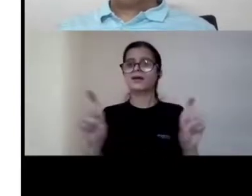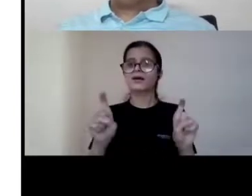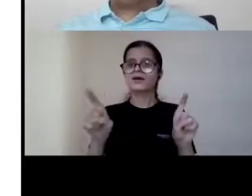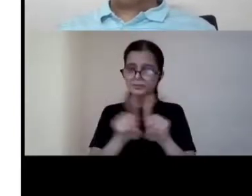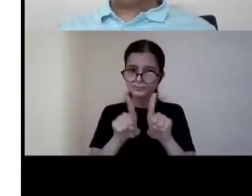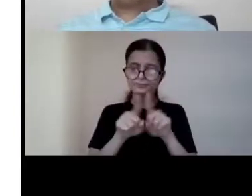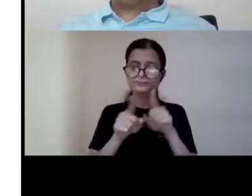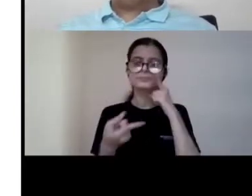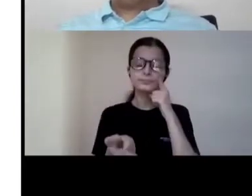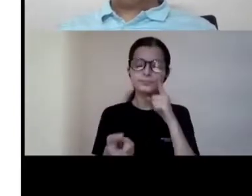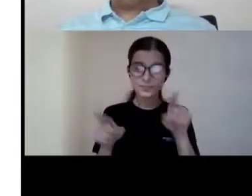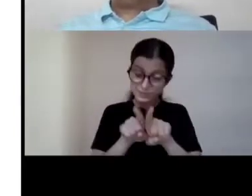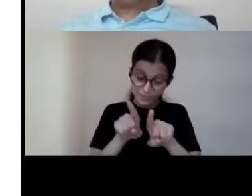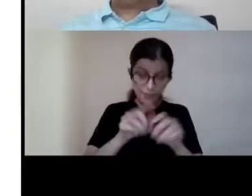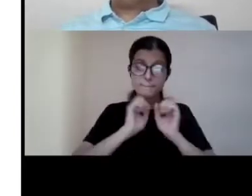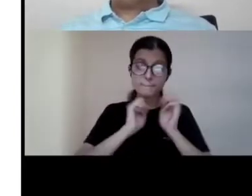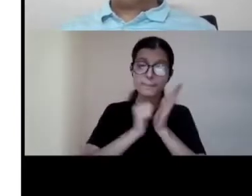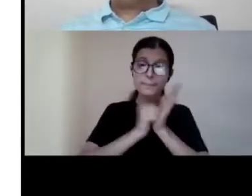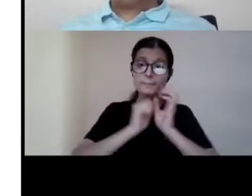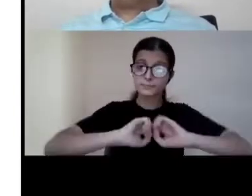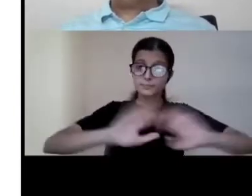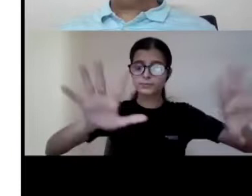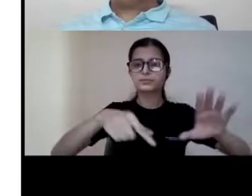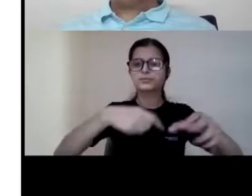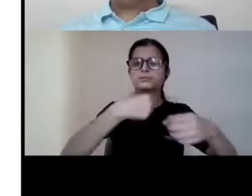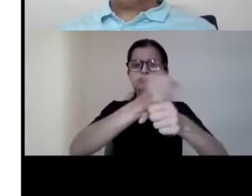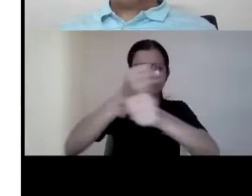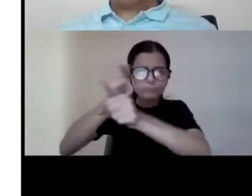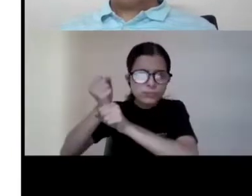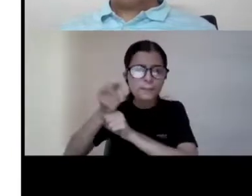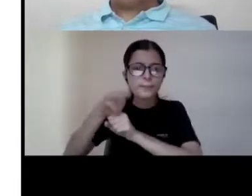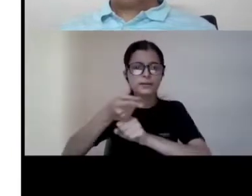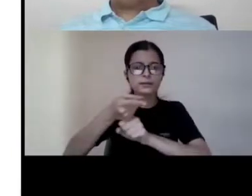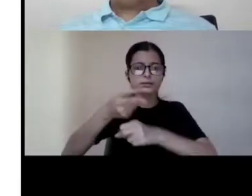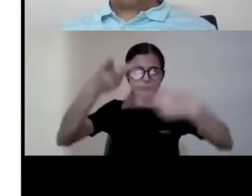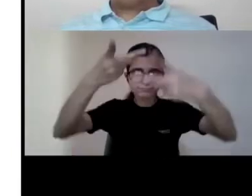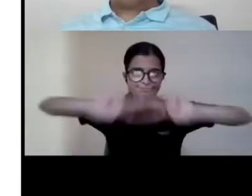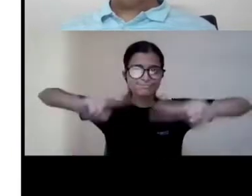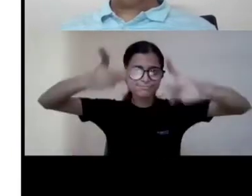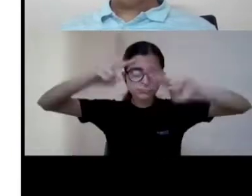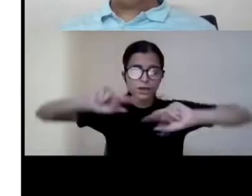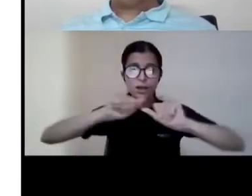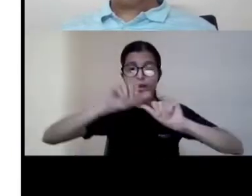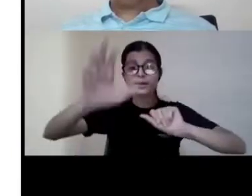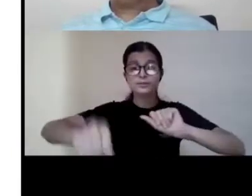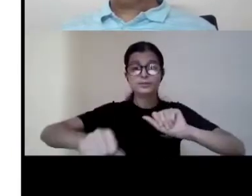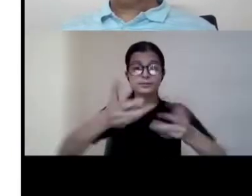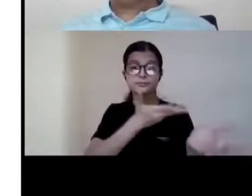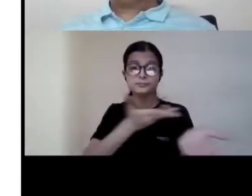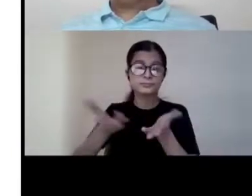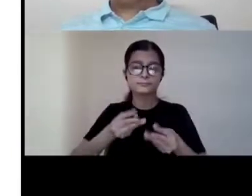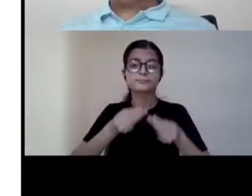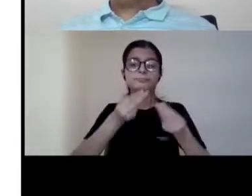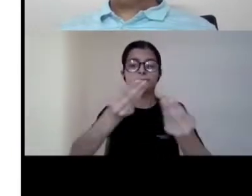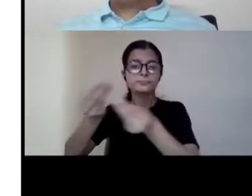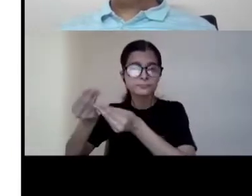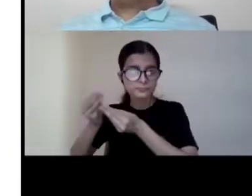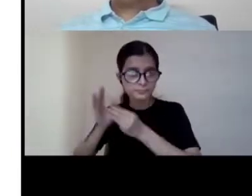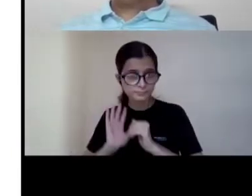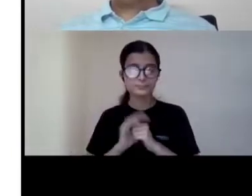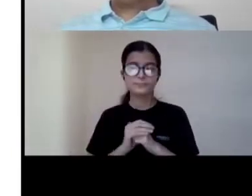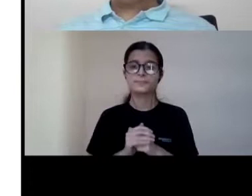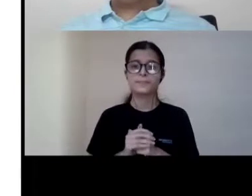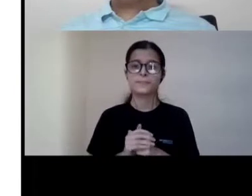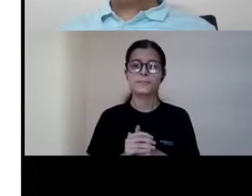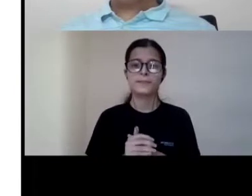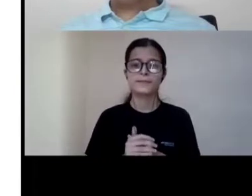same publication needs to be made available in an alternative format which means